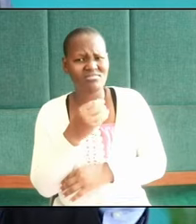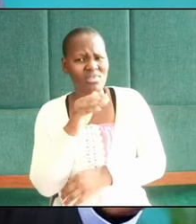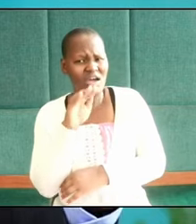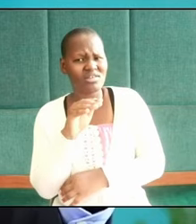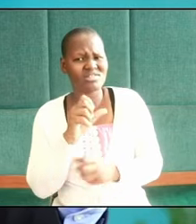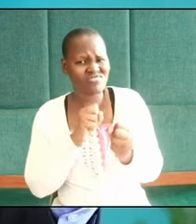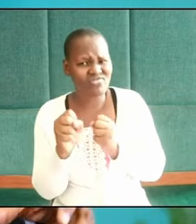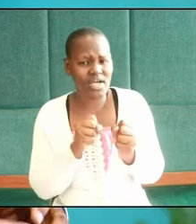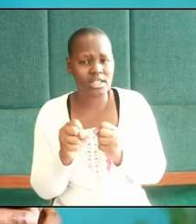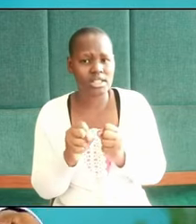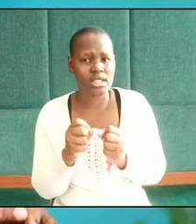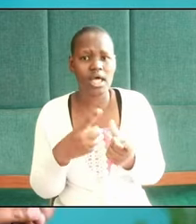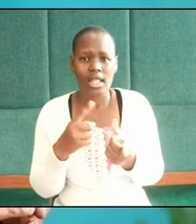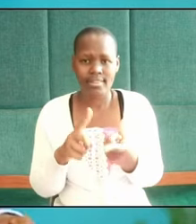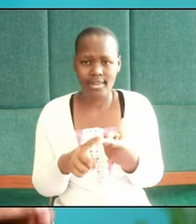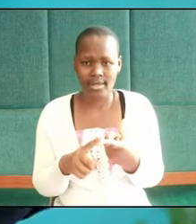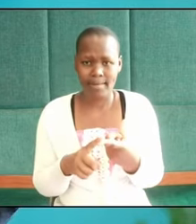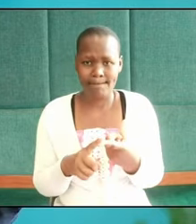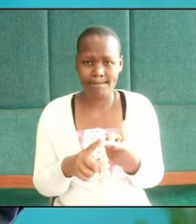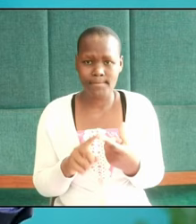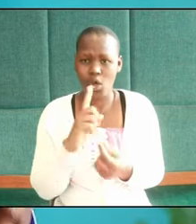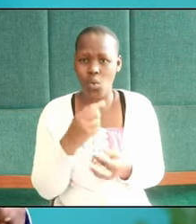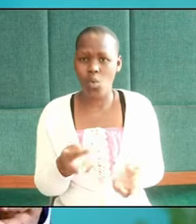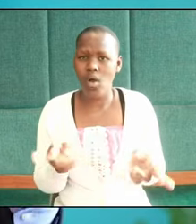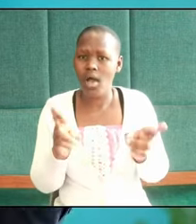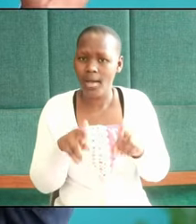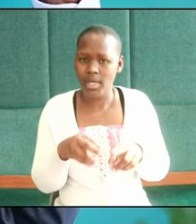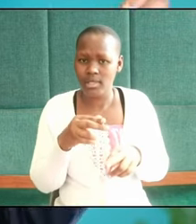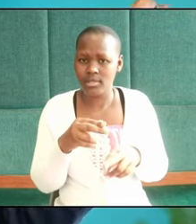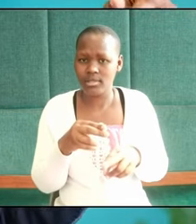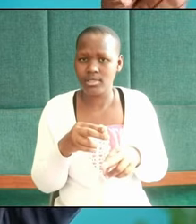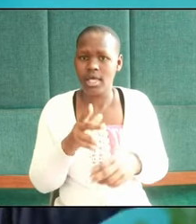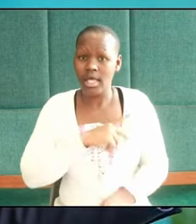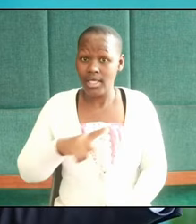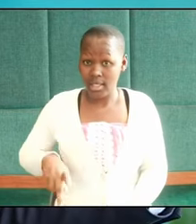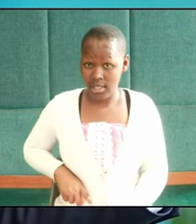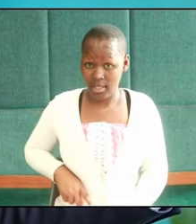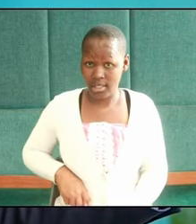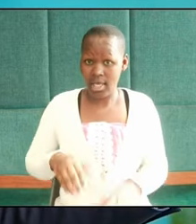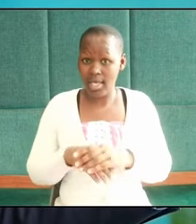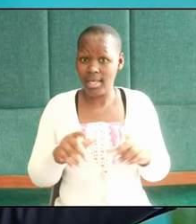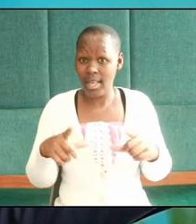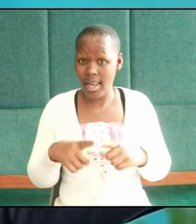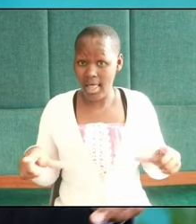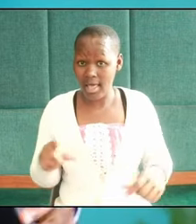then Aslan, who happened to be the king in Narnia,